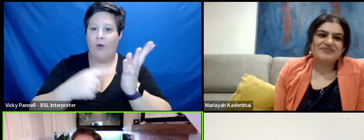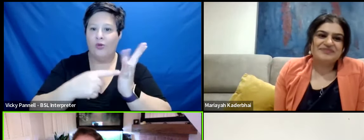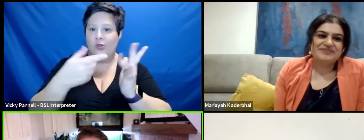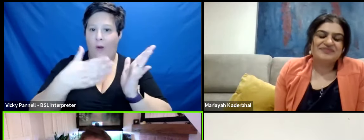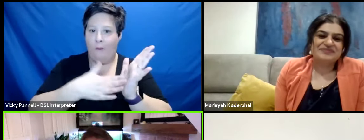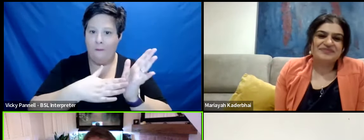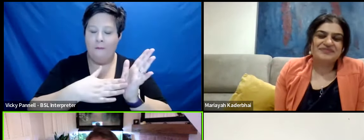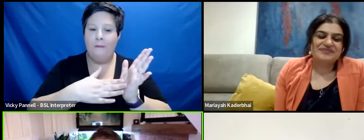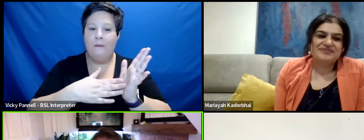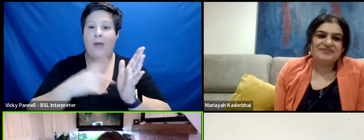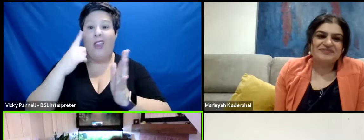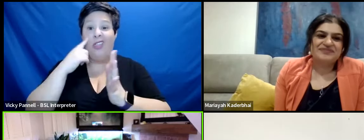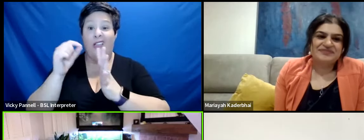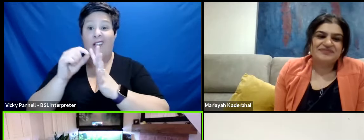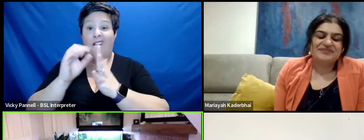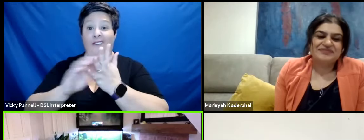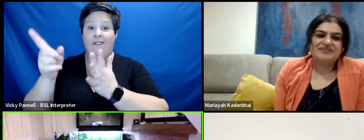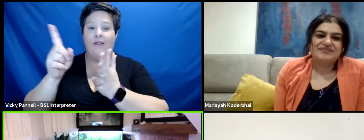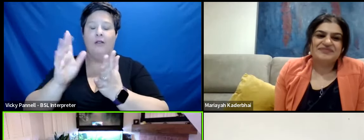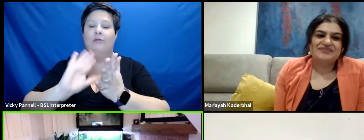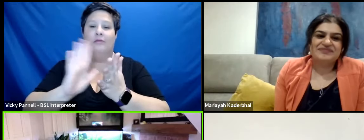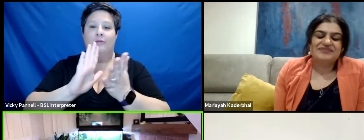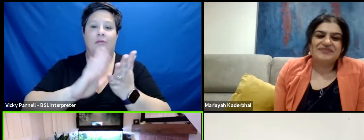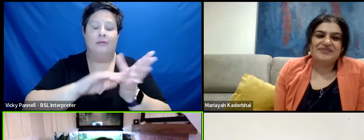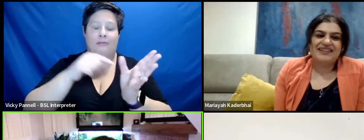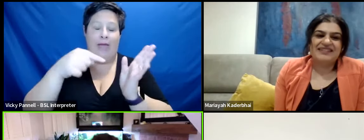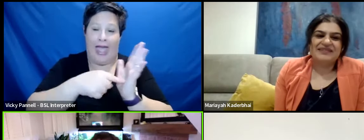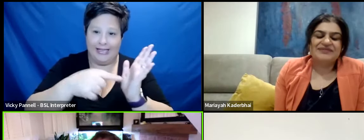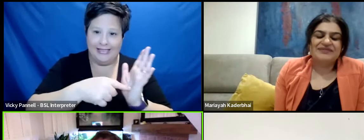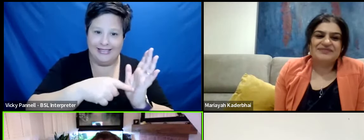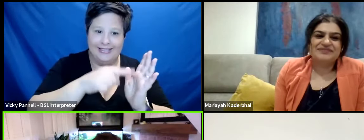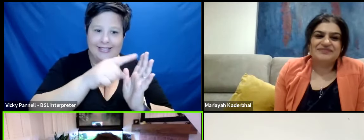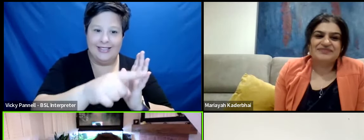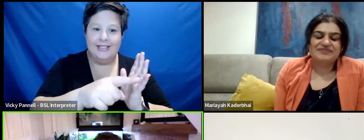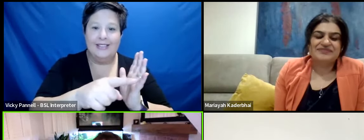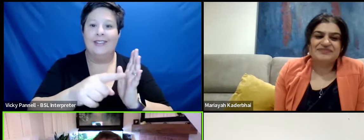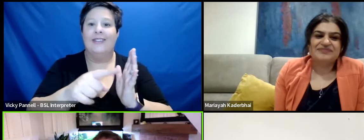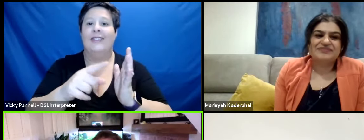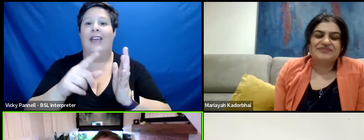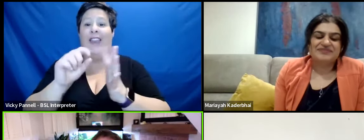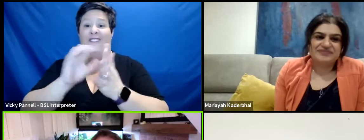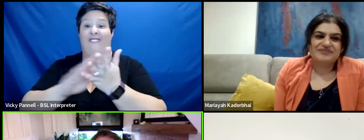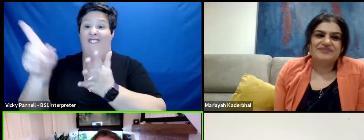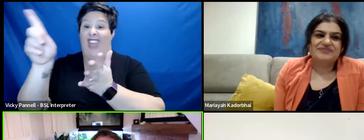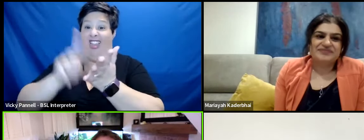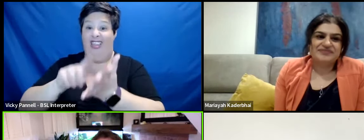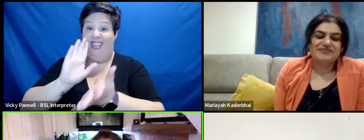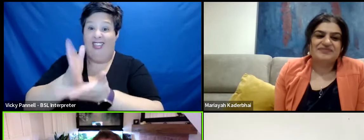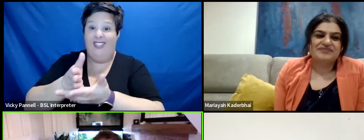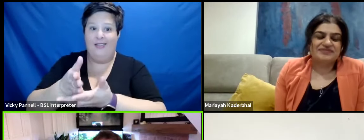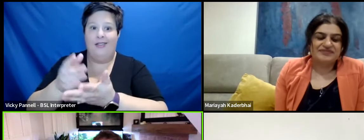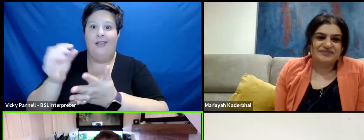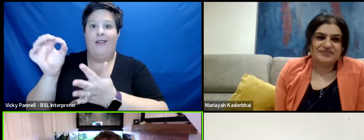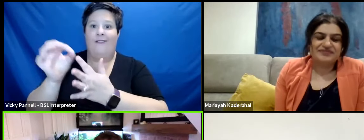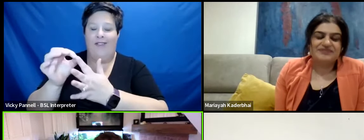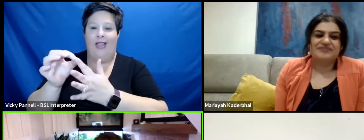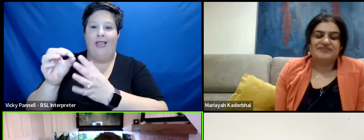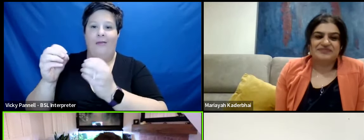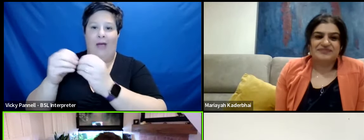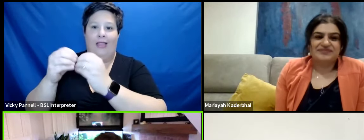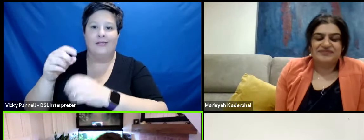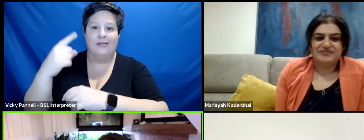and I think Phil, Matt, Matt, sorry, I called him Tom, Matt and Phil, definitely. I think Phil Valentini will,